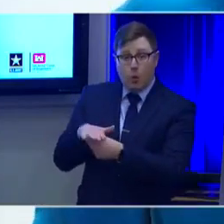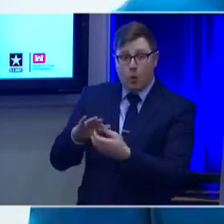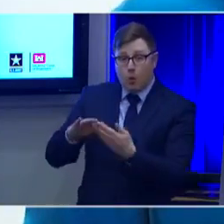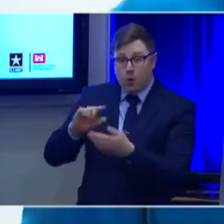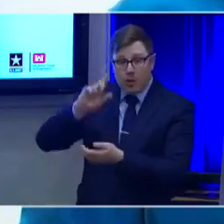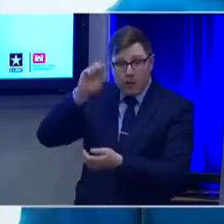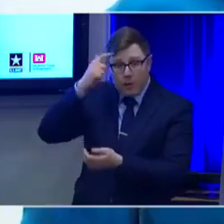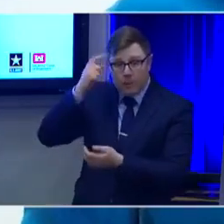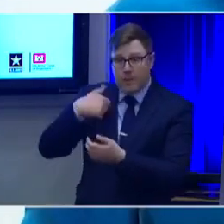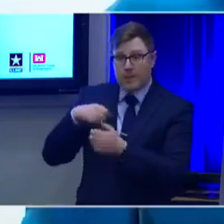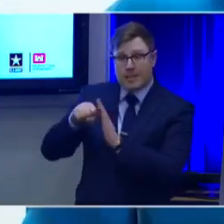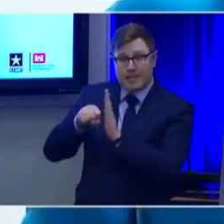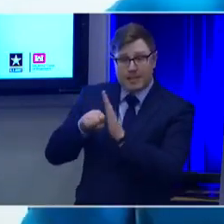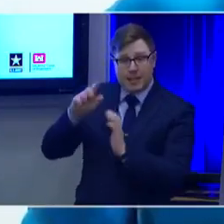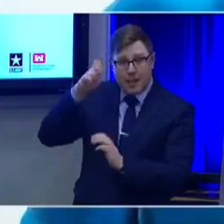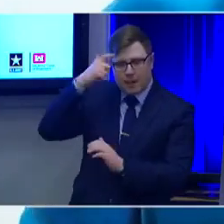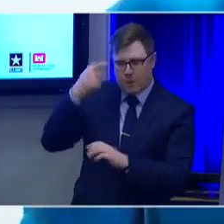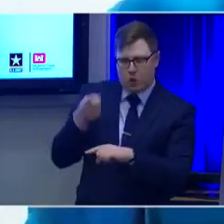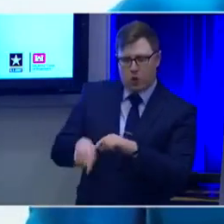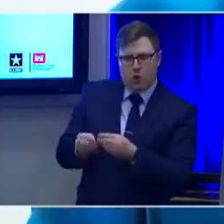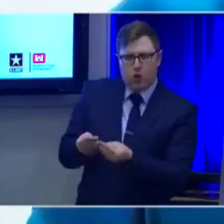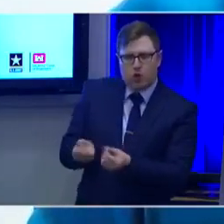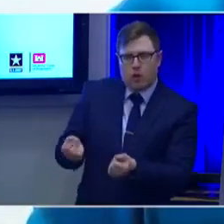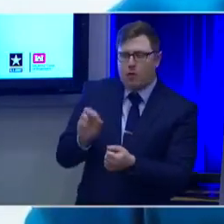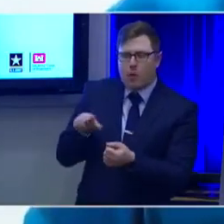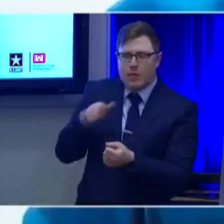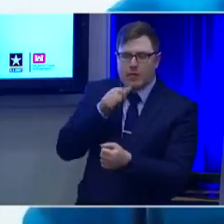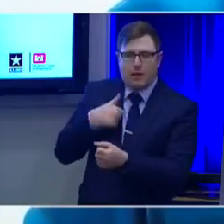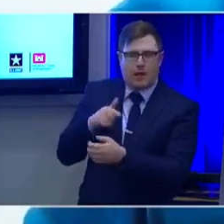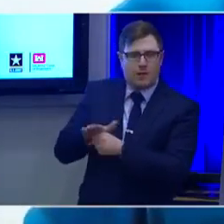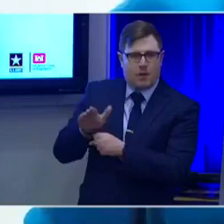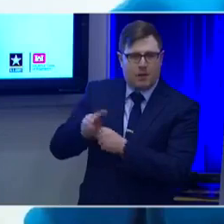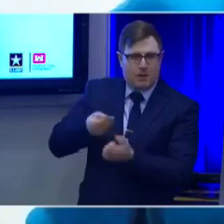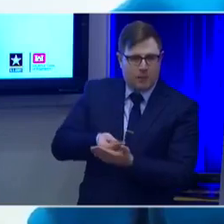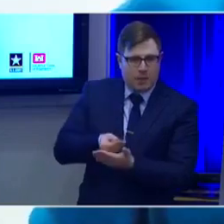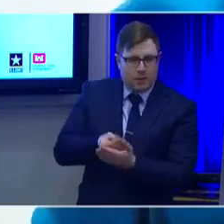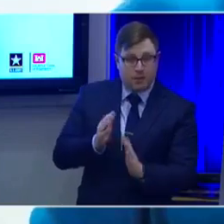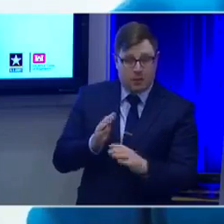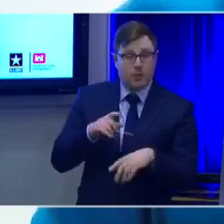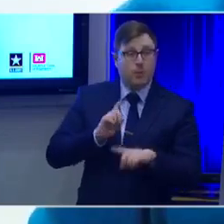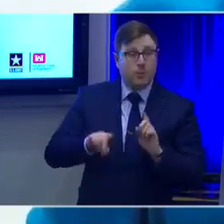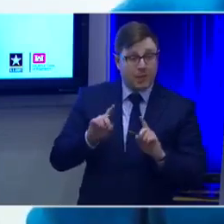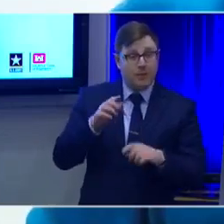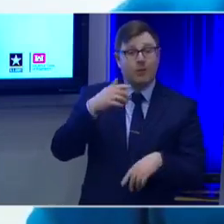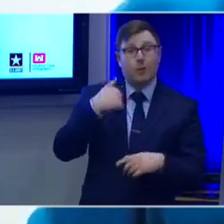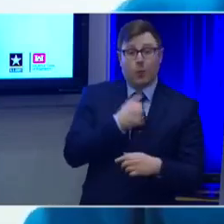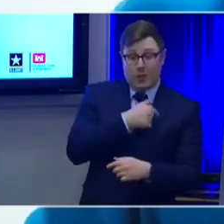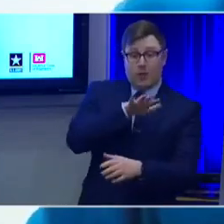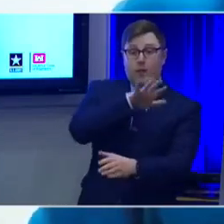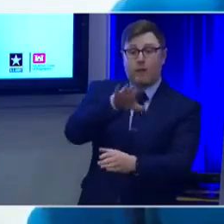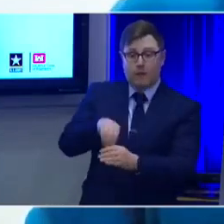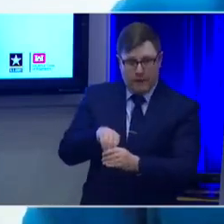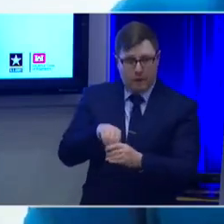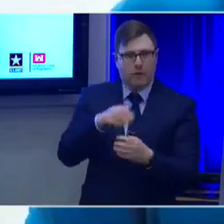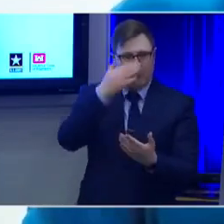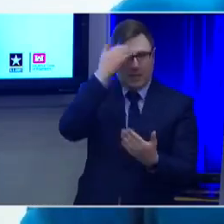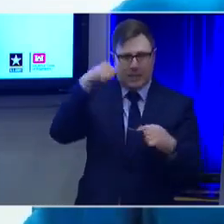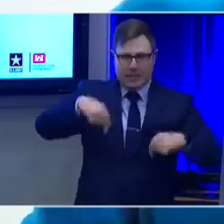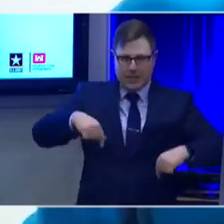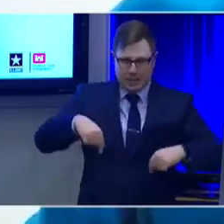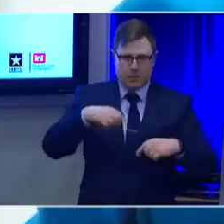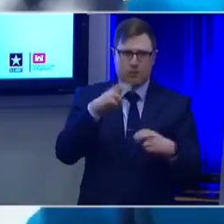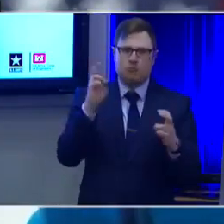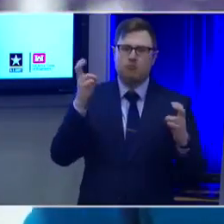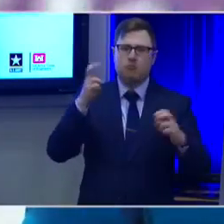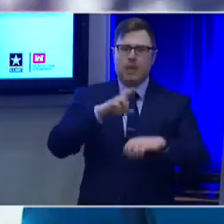finances to solve. And so we get engaged because these issues, these concerns are at a national scale or